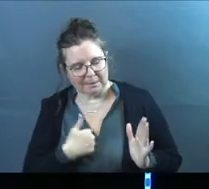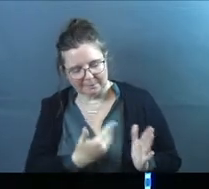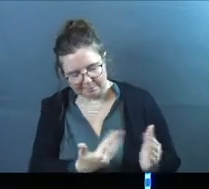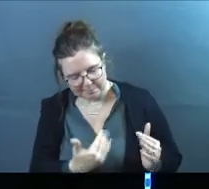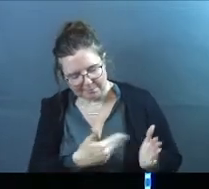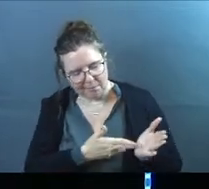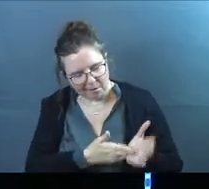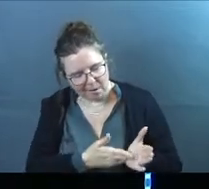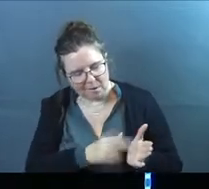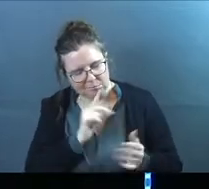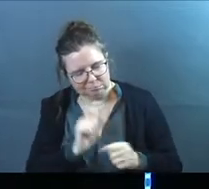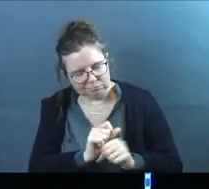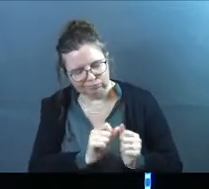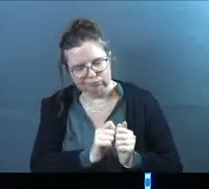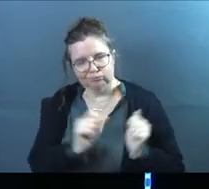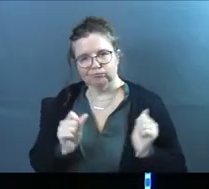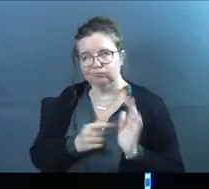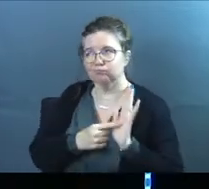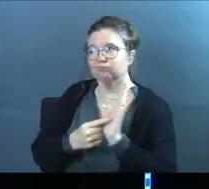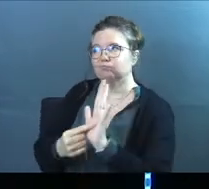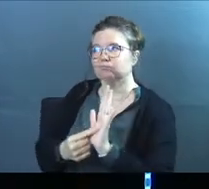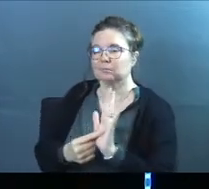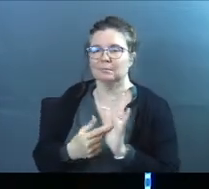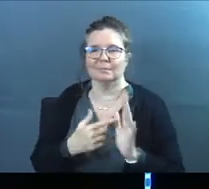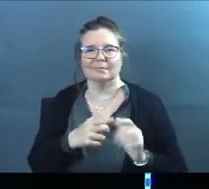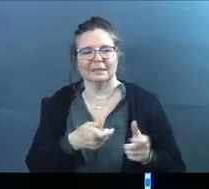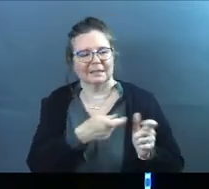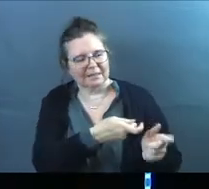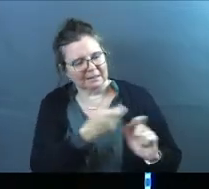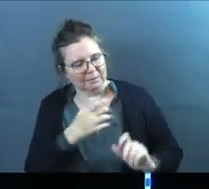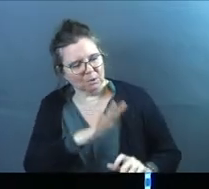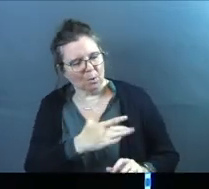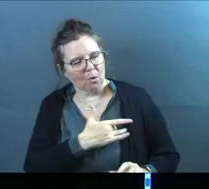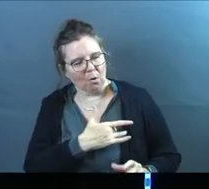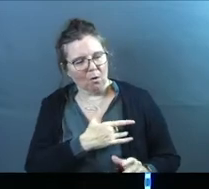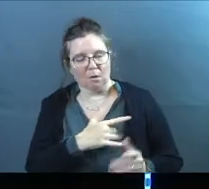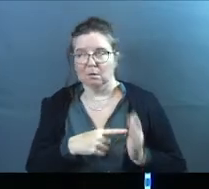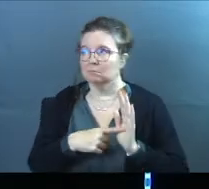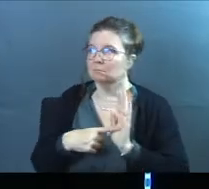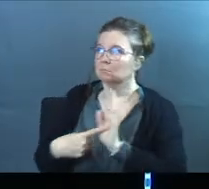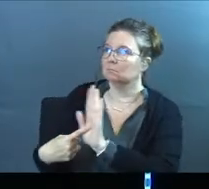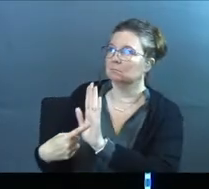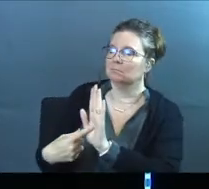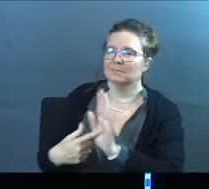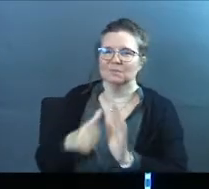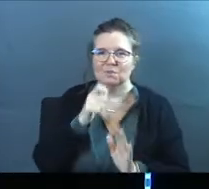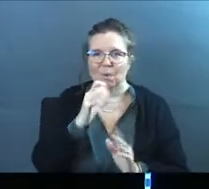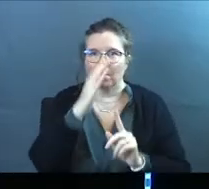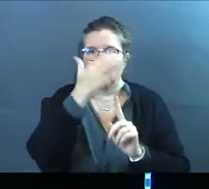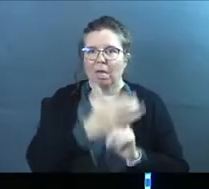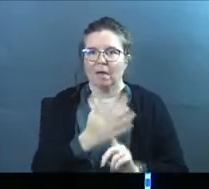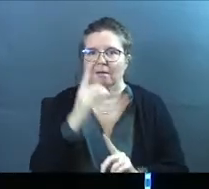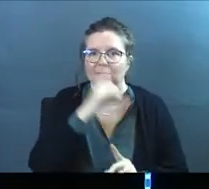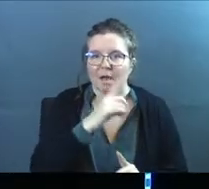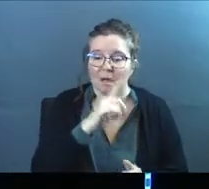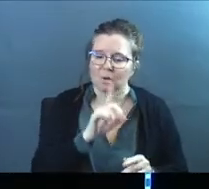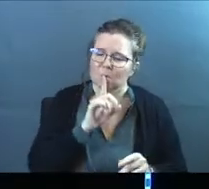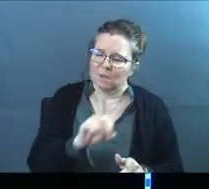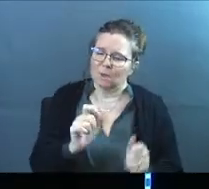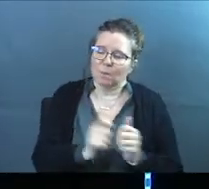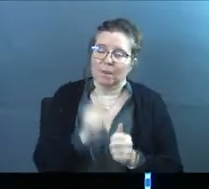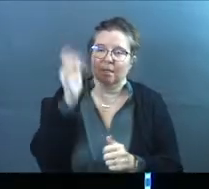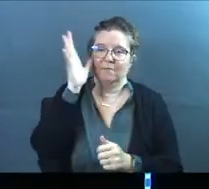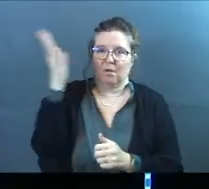Have an honest conversation with me. Show me and give me your heart. Don't be like these other guys. Be real with